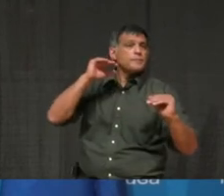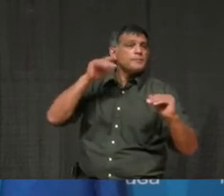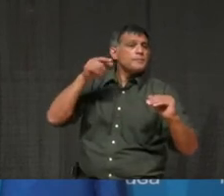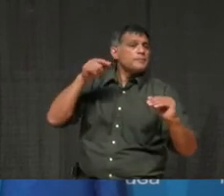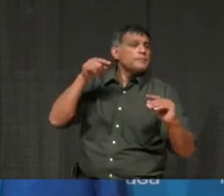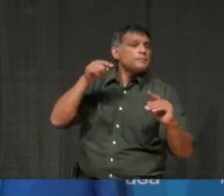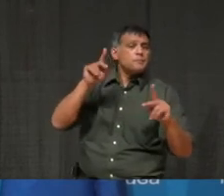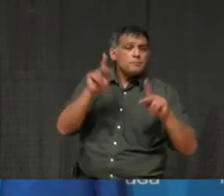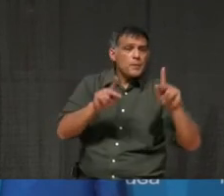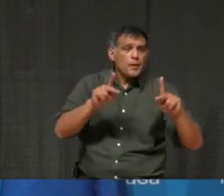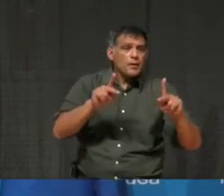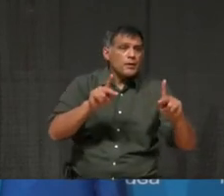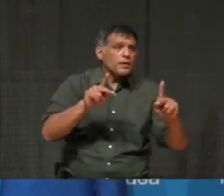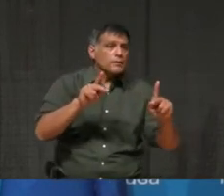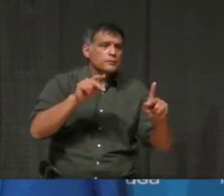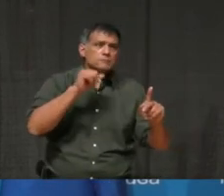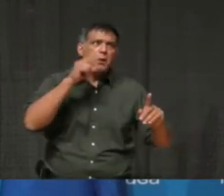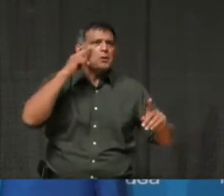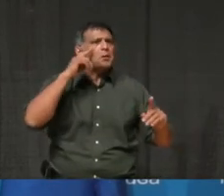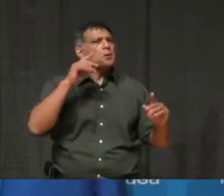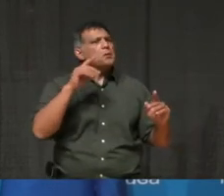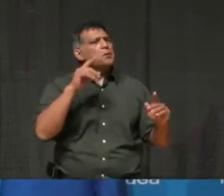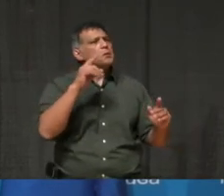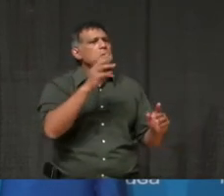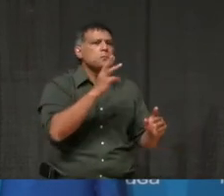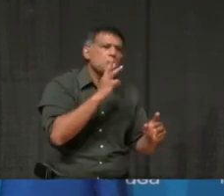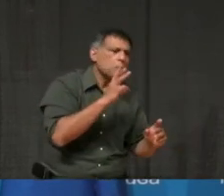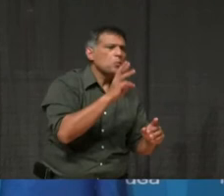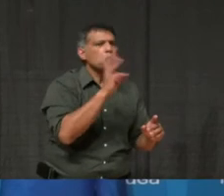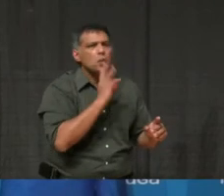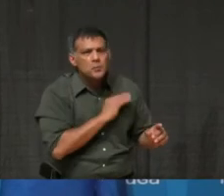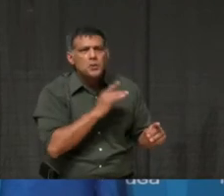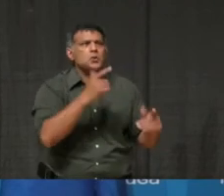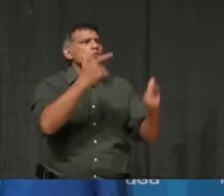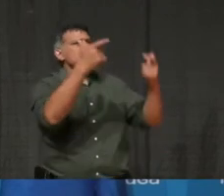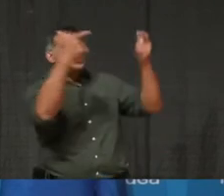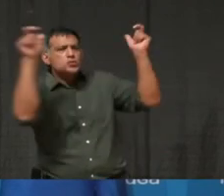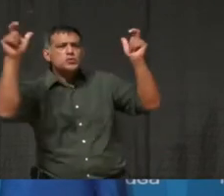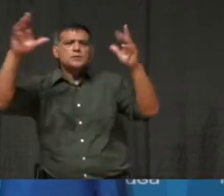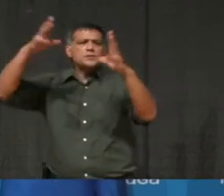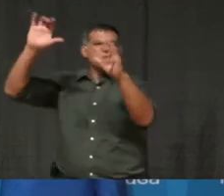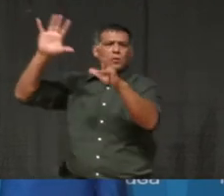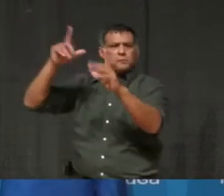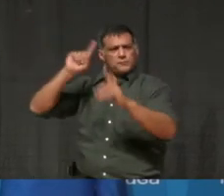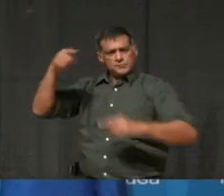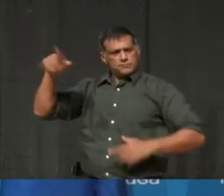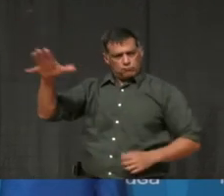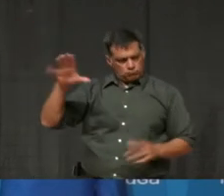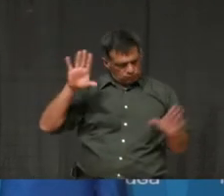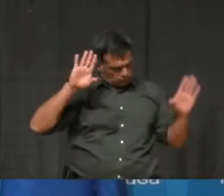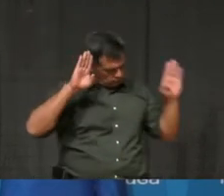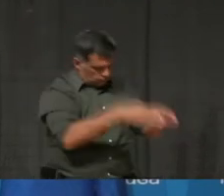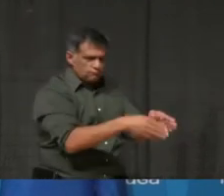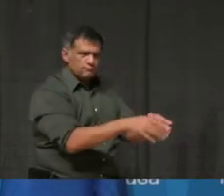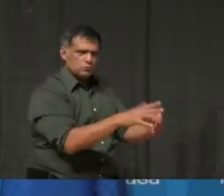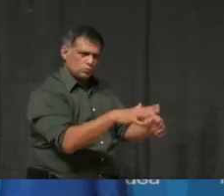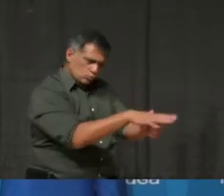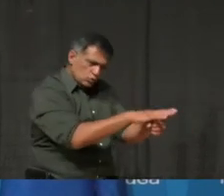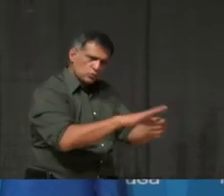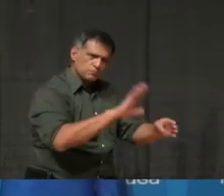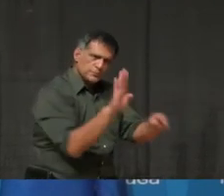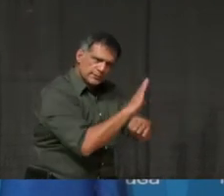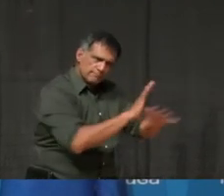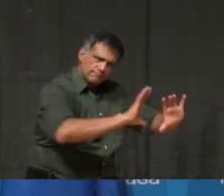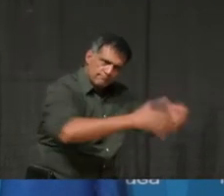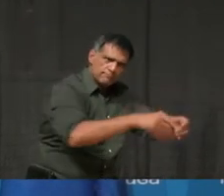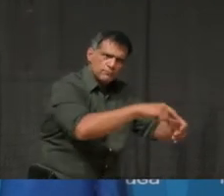to shop at Walmart or another big box store, that they'll frequent a smaller retailer and do curbside pickup there. But I'm wondering how concerned are you that